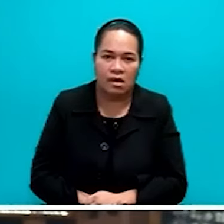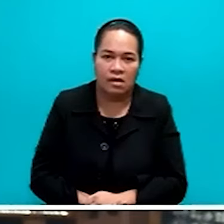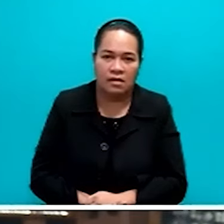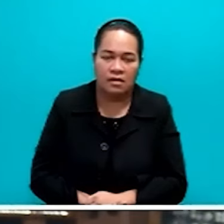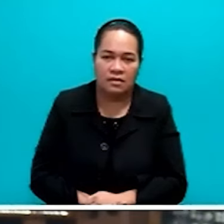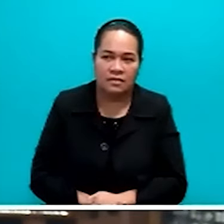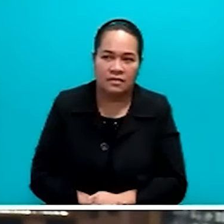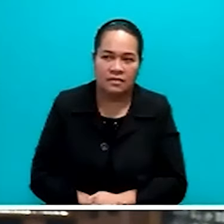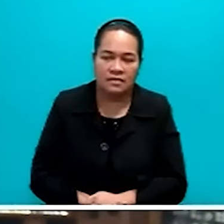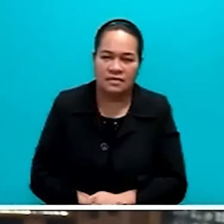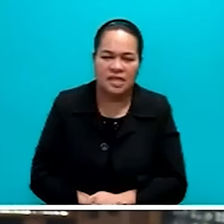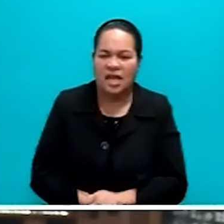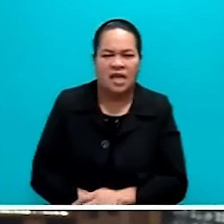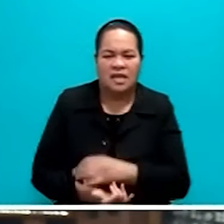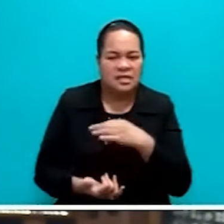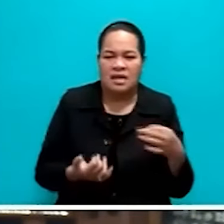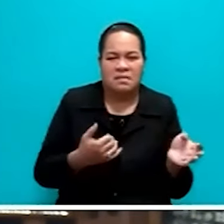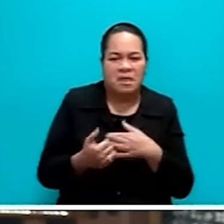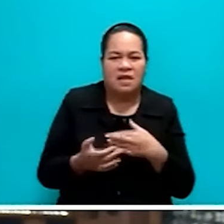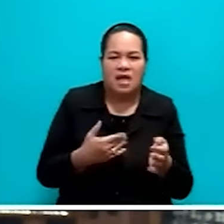It's not how far you go in the school.